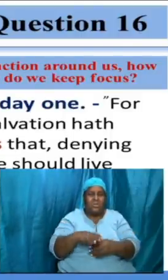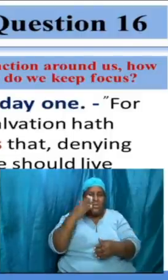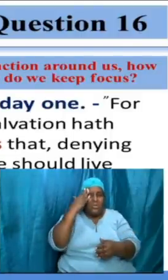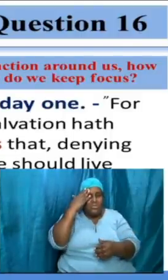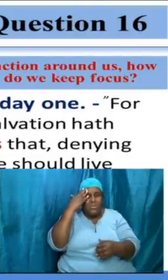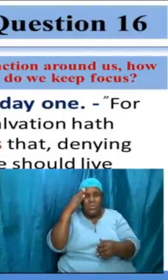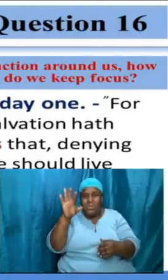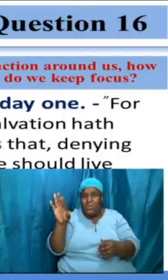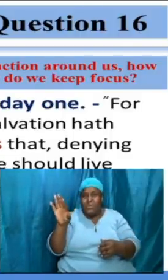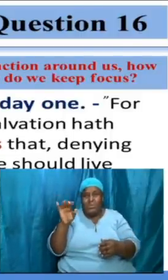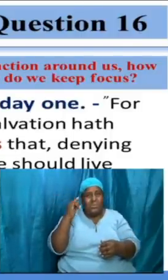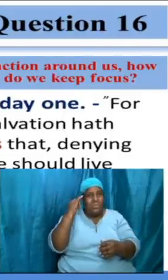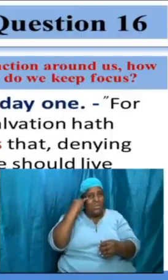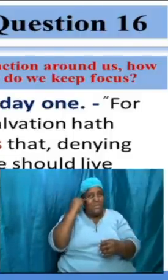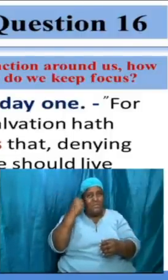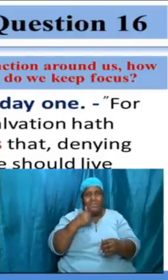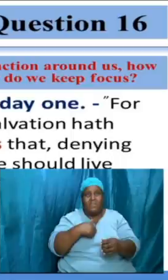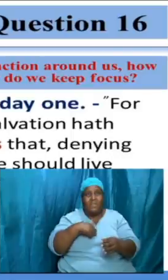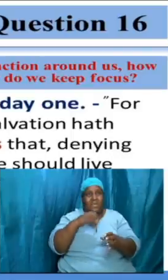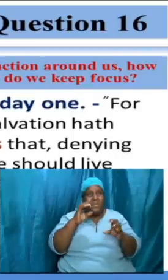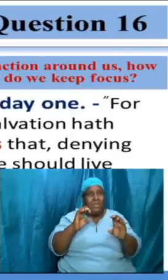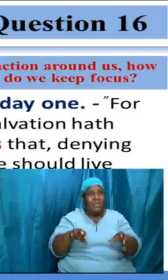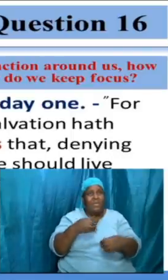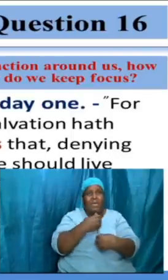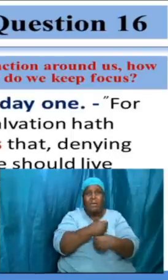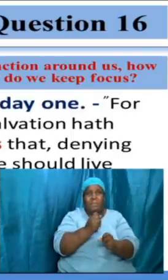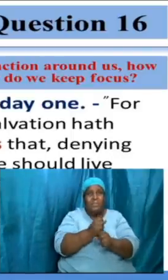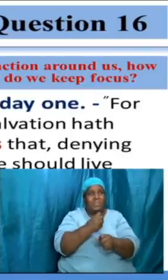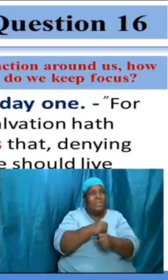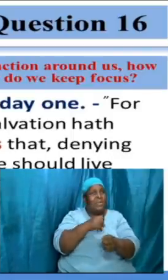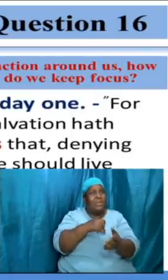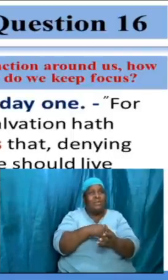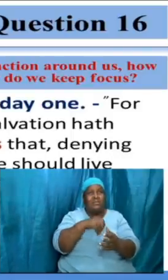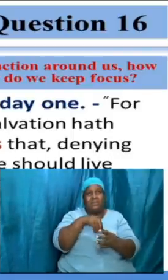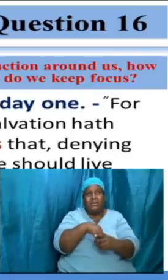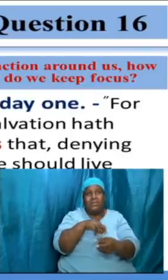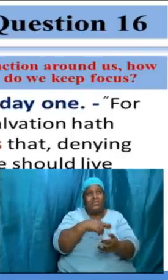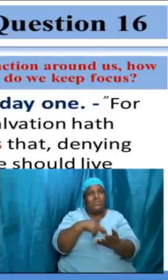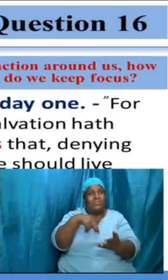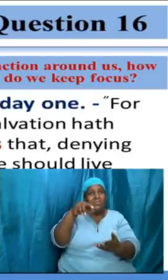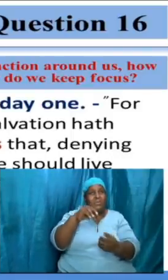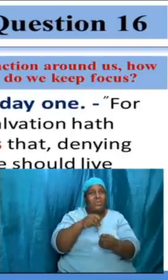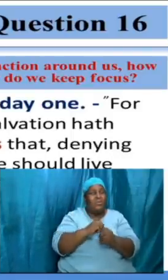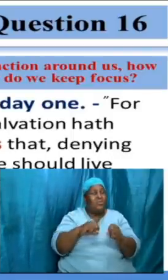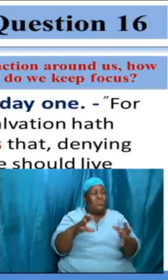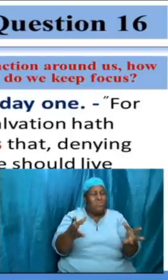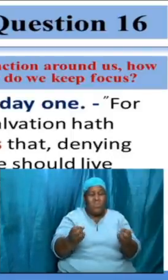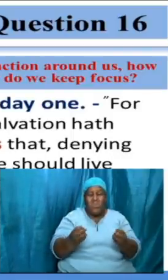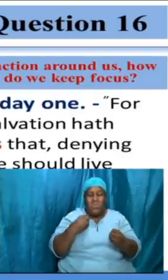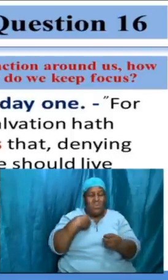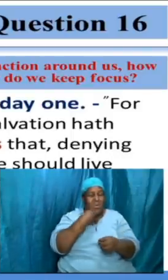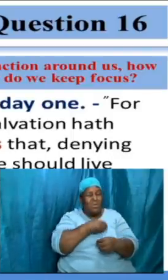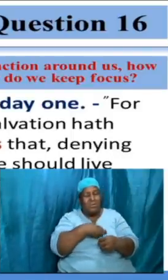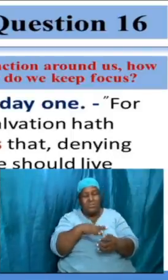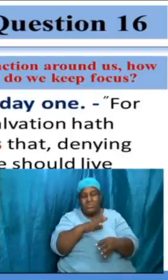you know folks are crying i don't want us to cry in that sense brothers and sisters